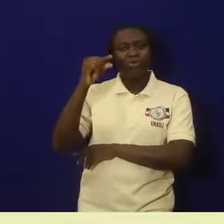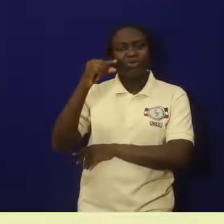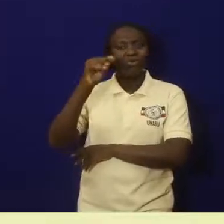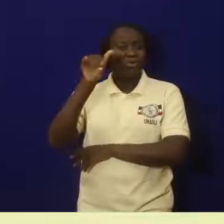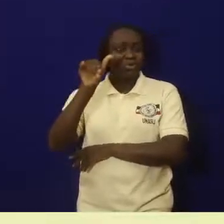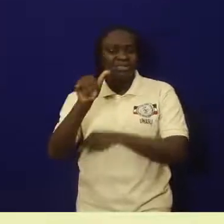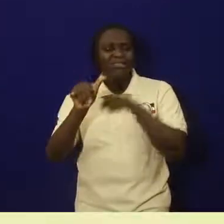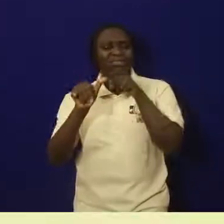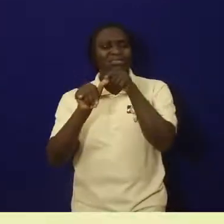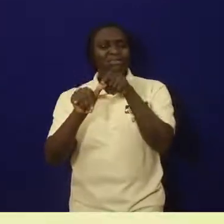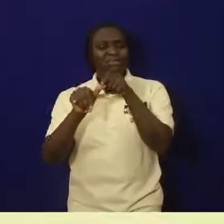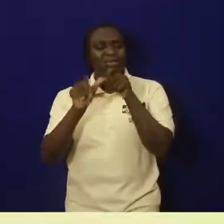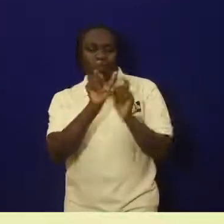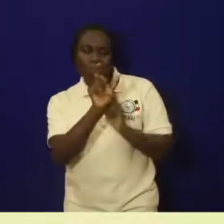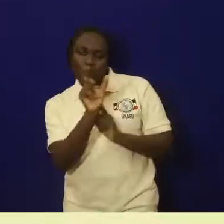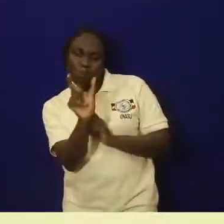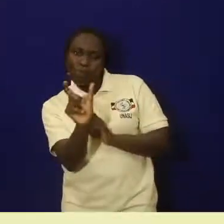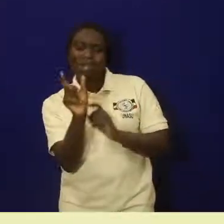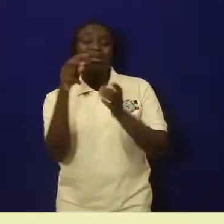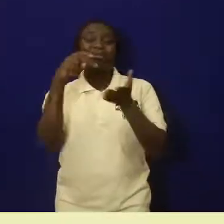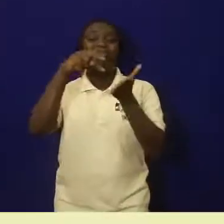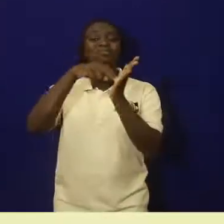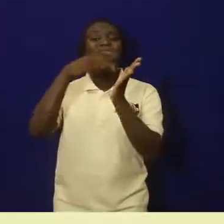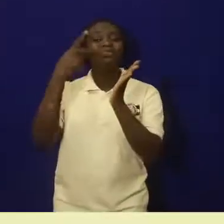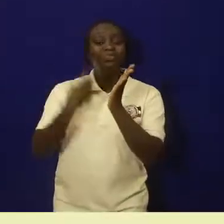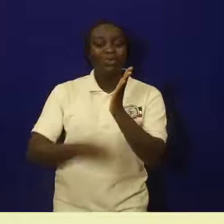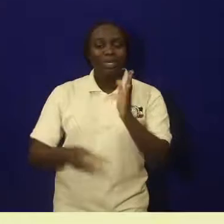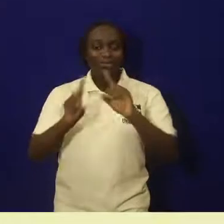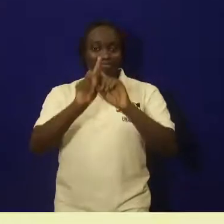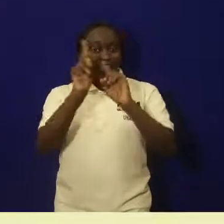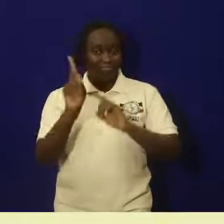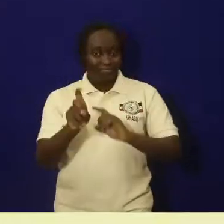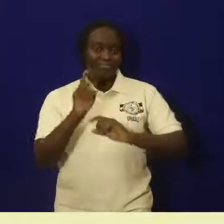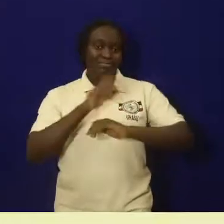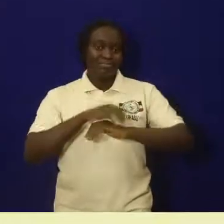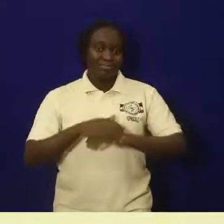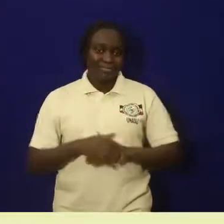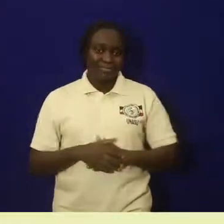What is Akiyoro-je?